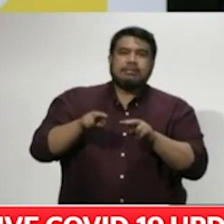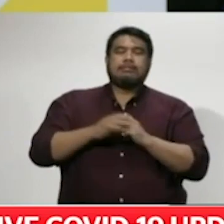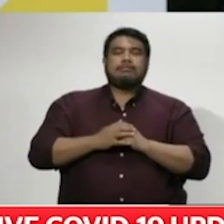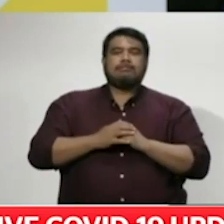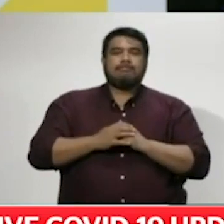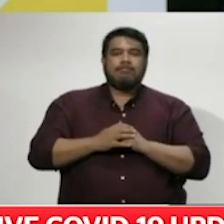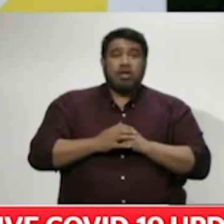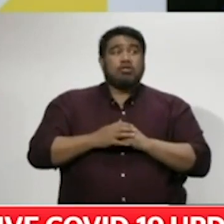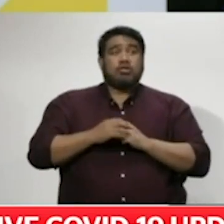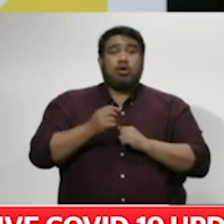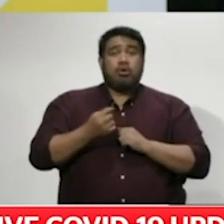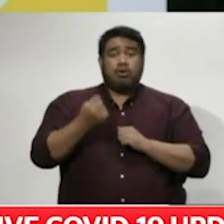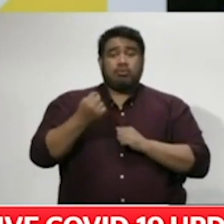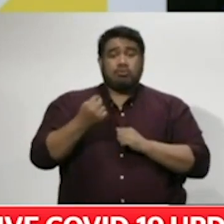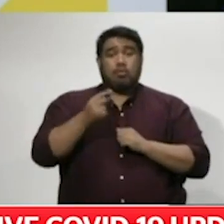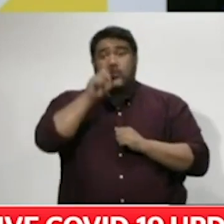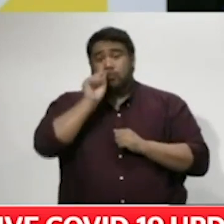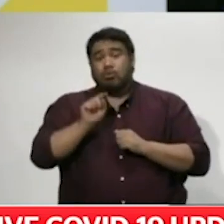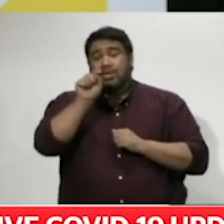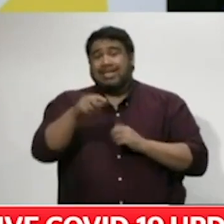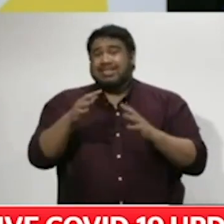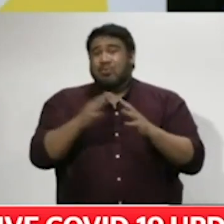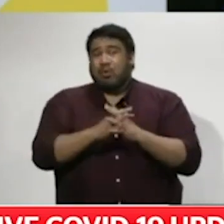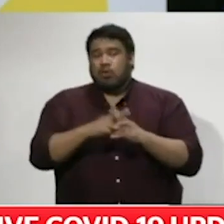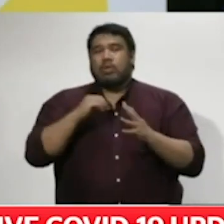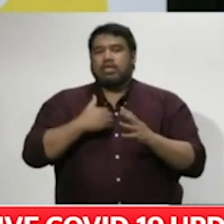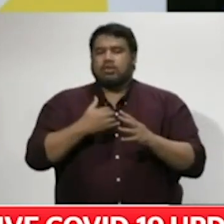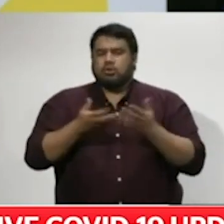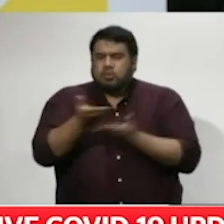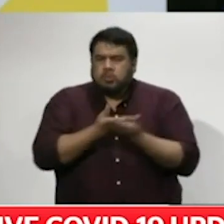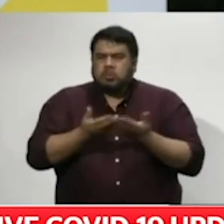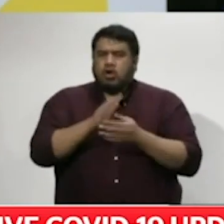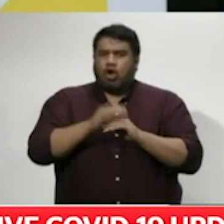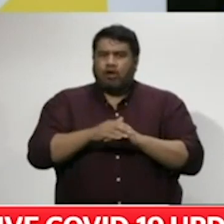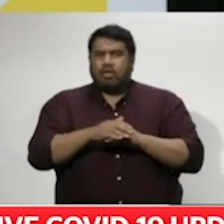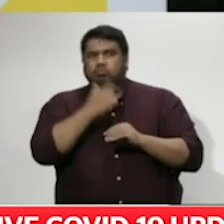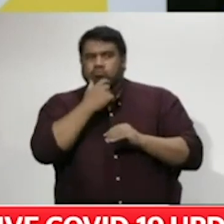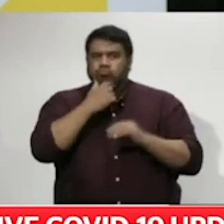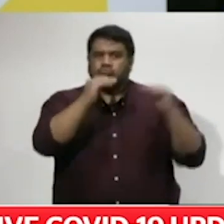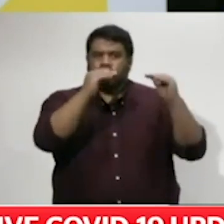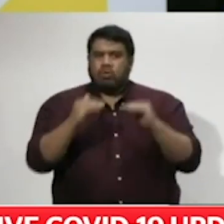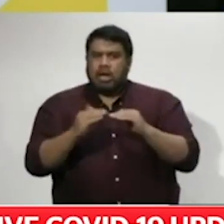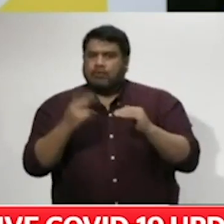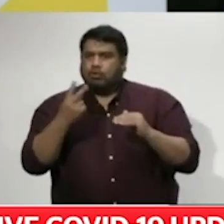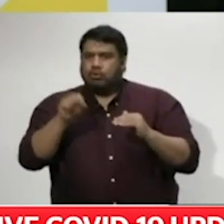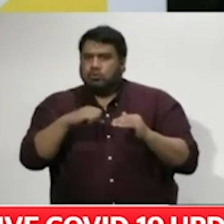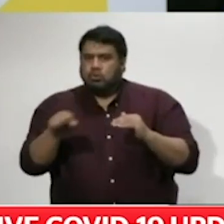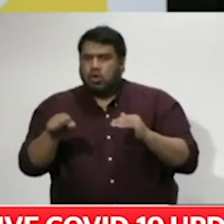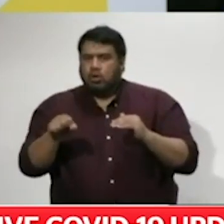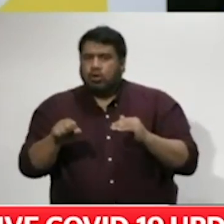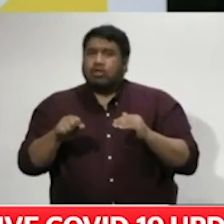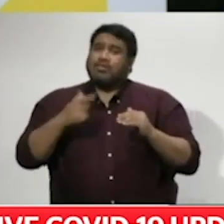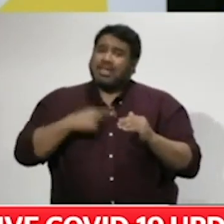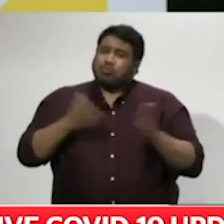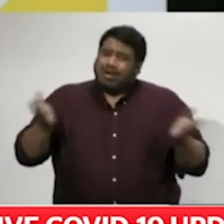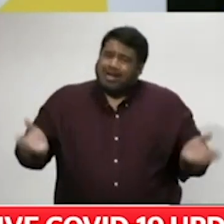next week, my message remains, don't do anything that snatches our potential victory at